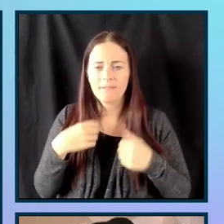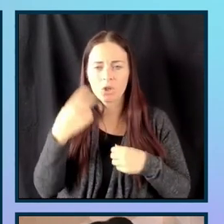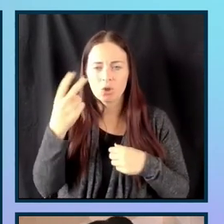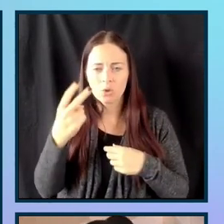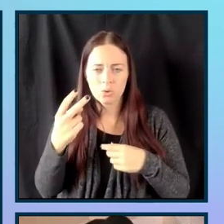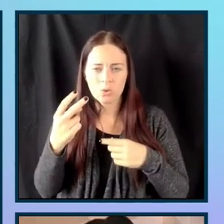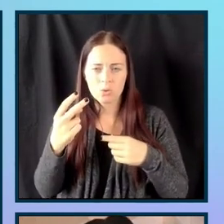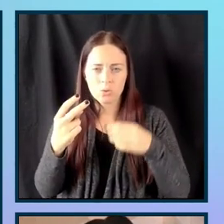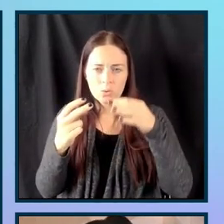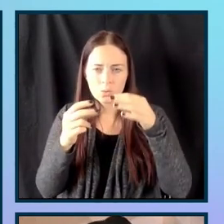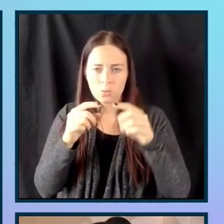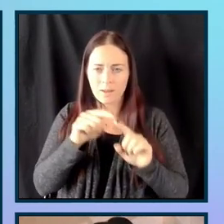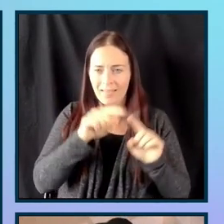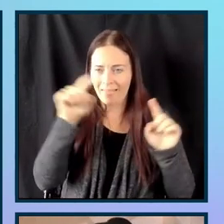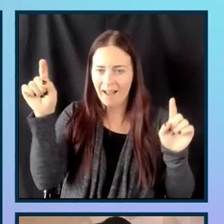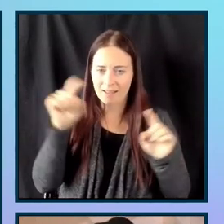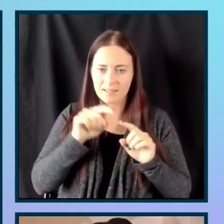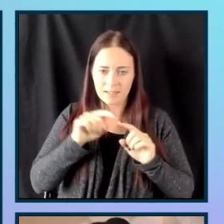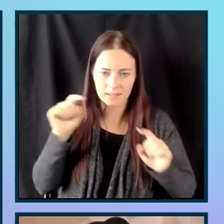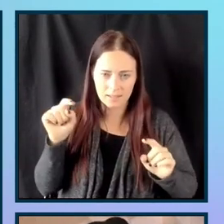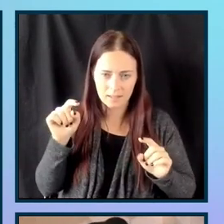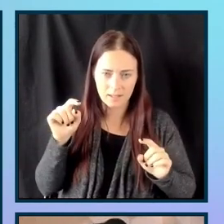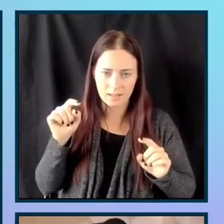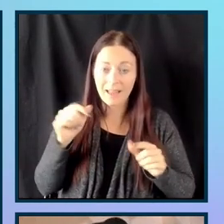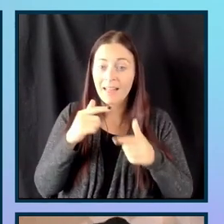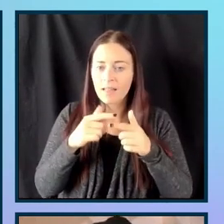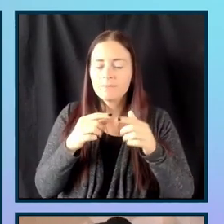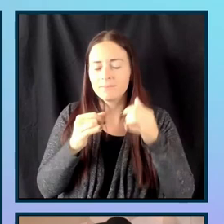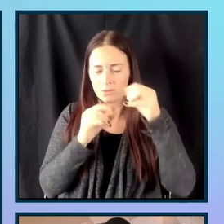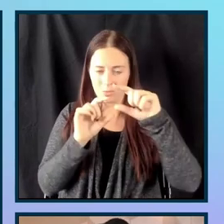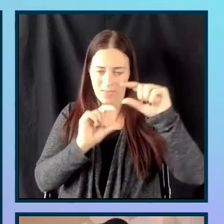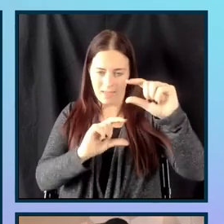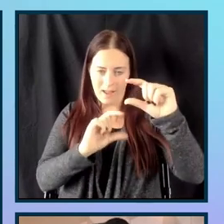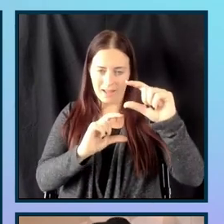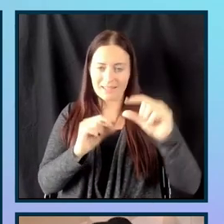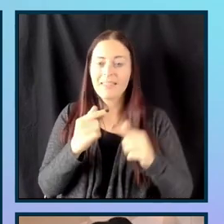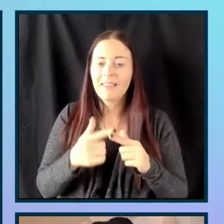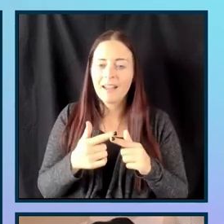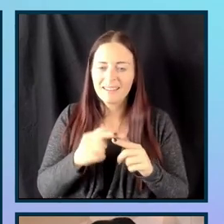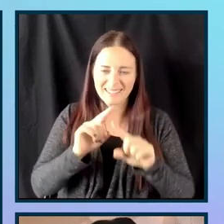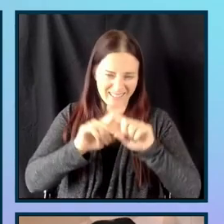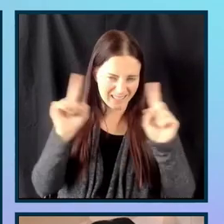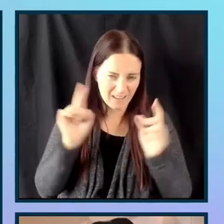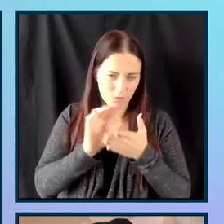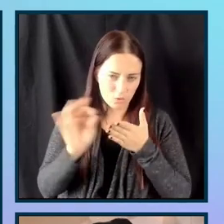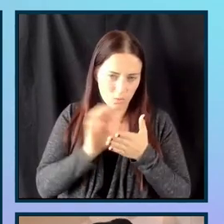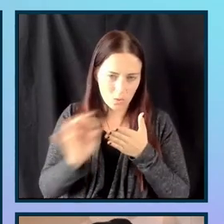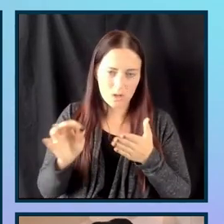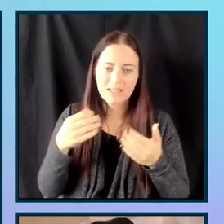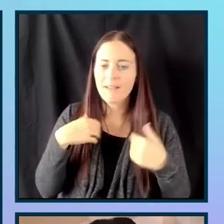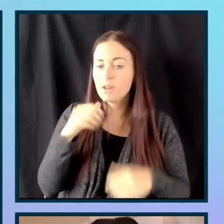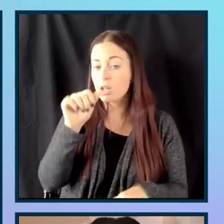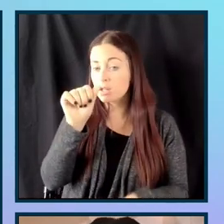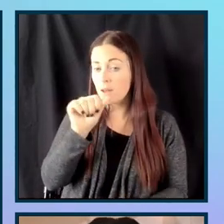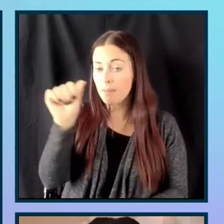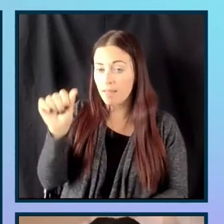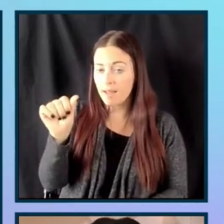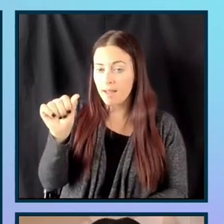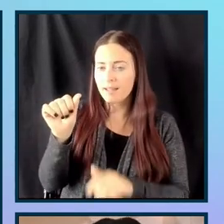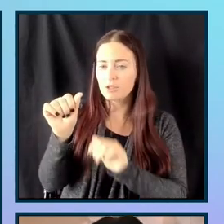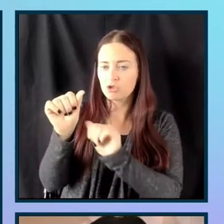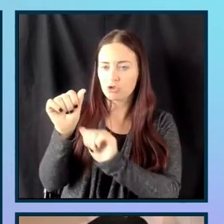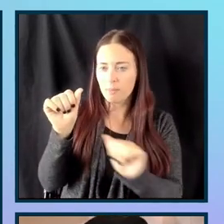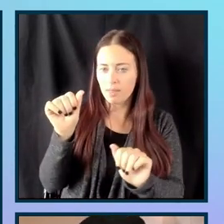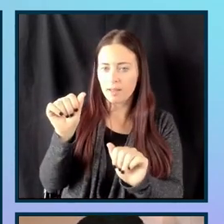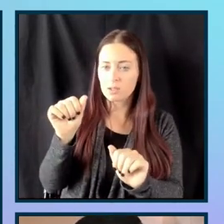And then I also inside there, I get two different scores. So it's giving me a score for the double A and then the triple A. So